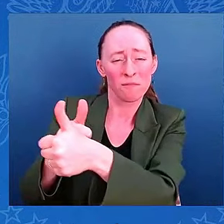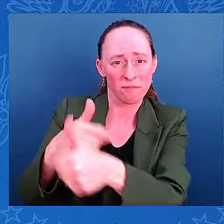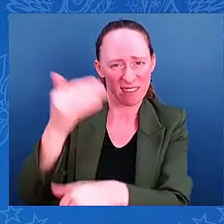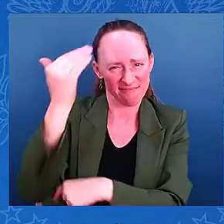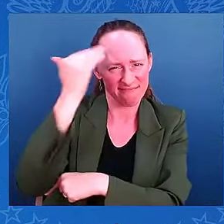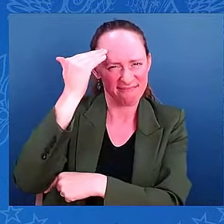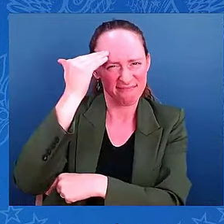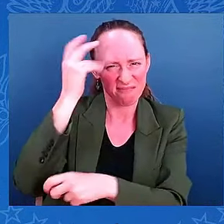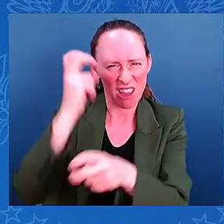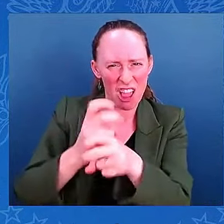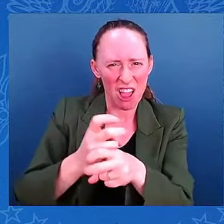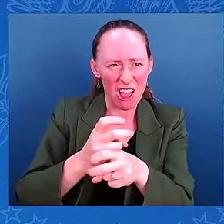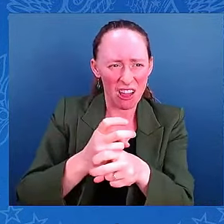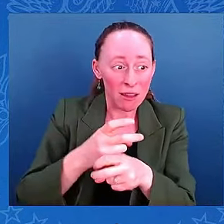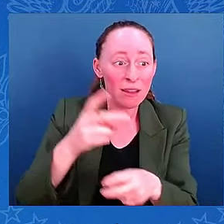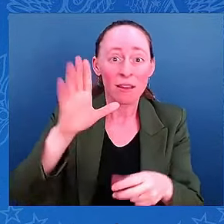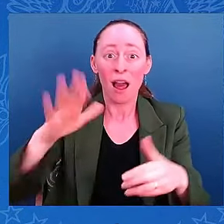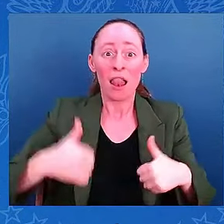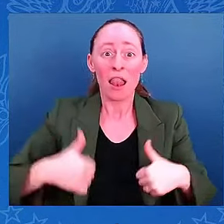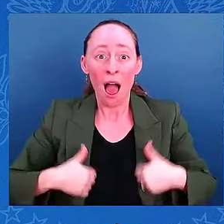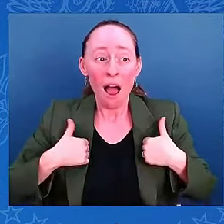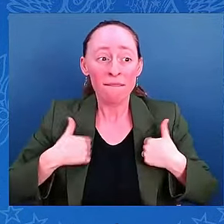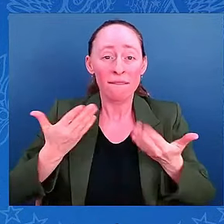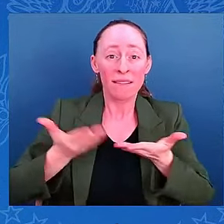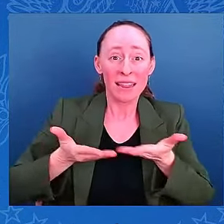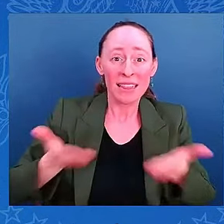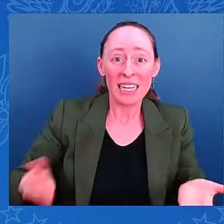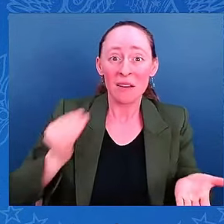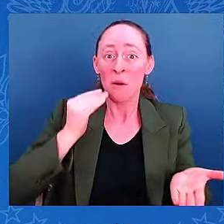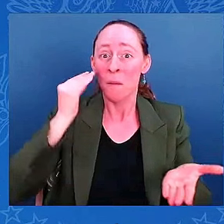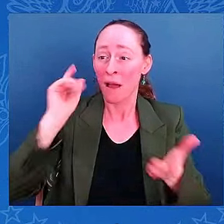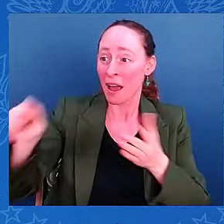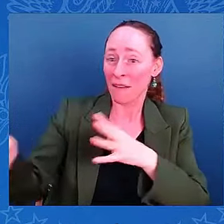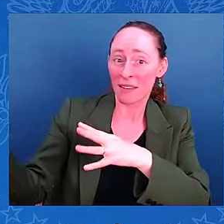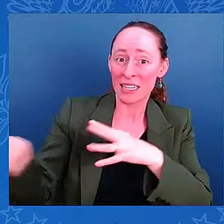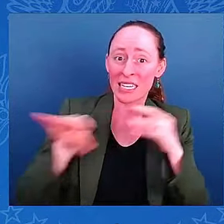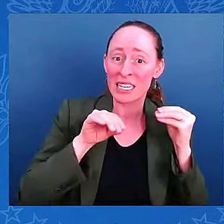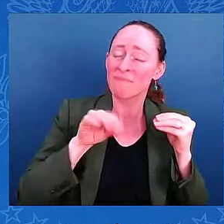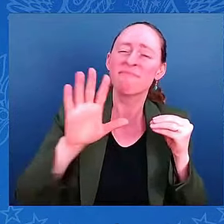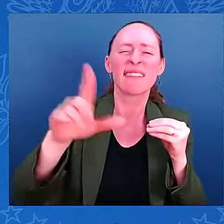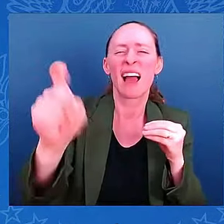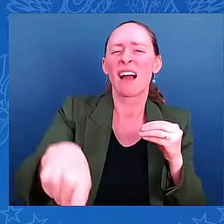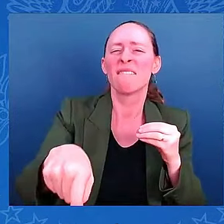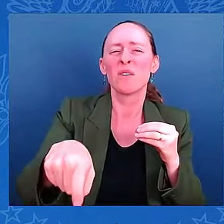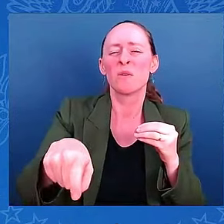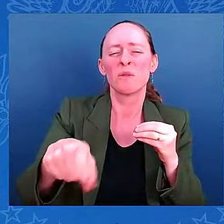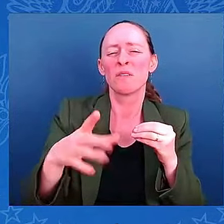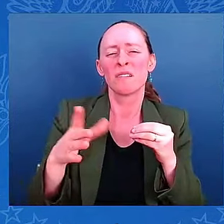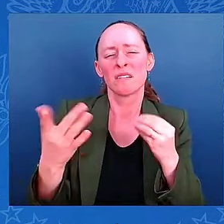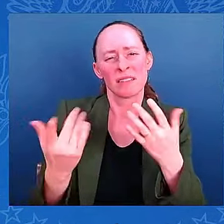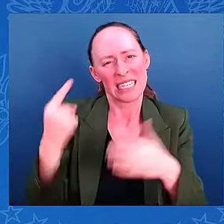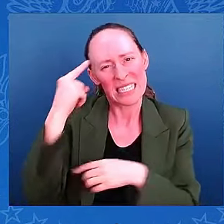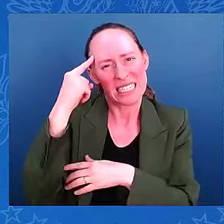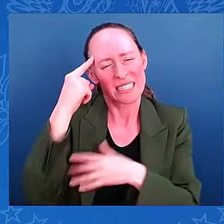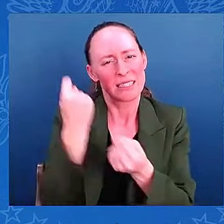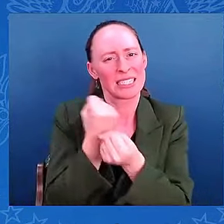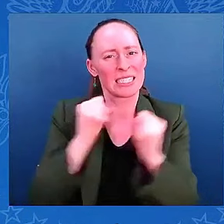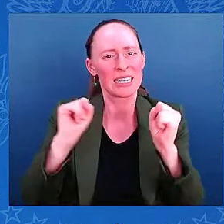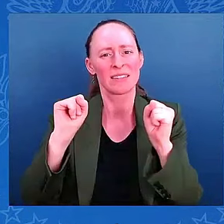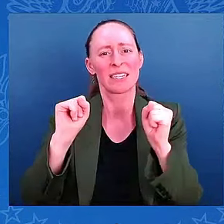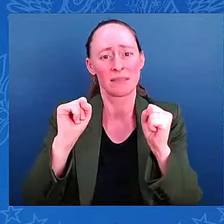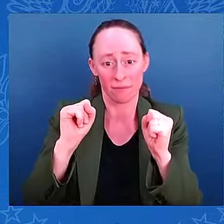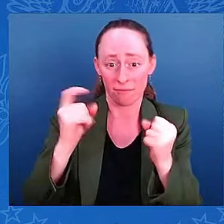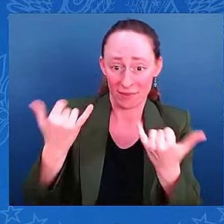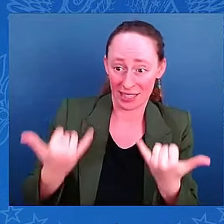path to follow all safety instructions as we head to the next 24 hours. It's a matter of literally a matter of life and death.